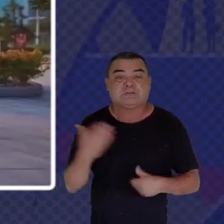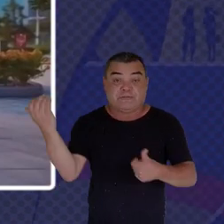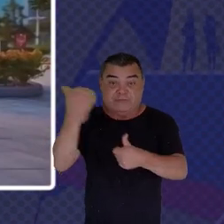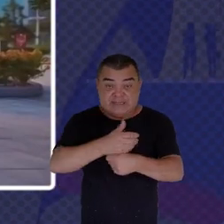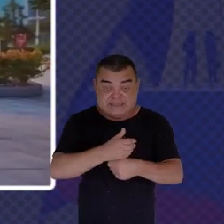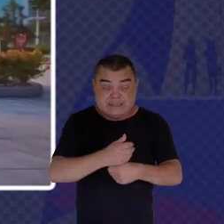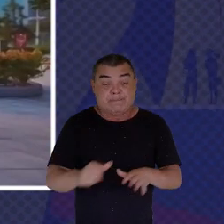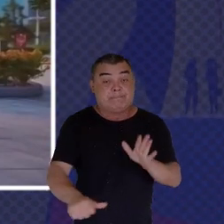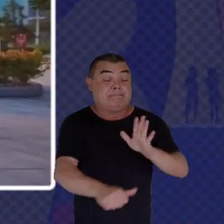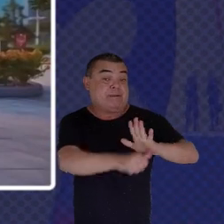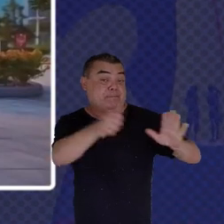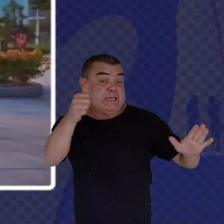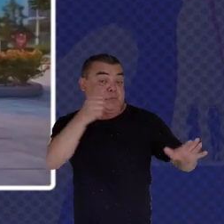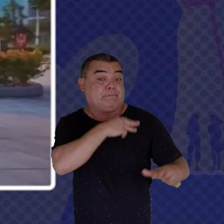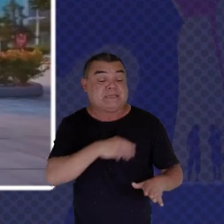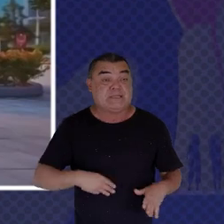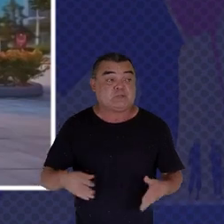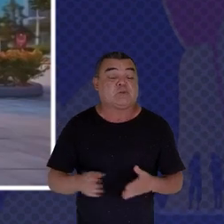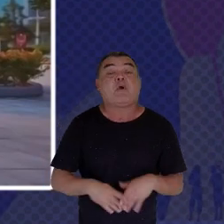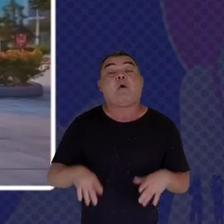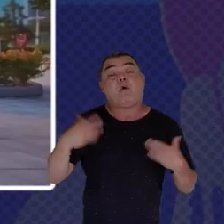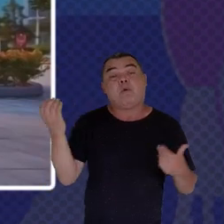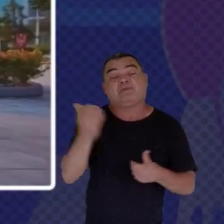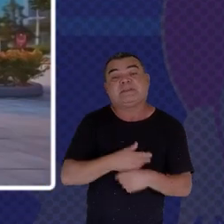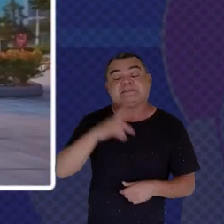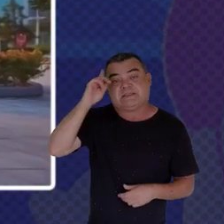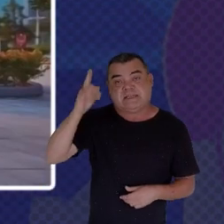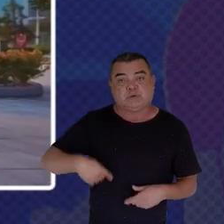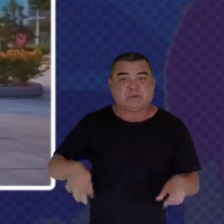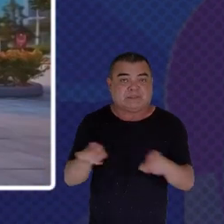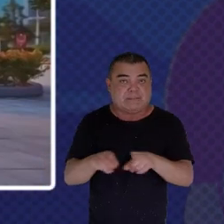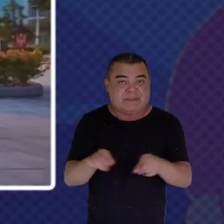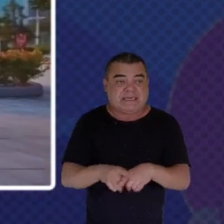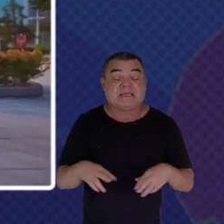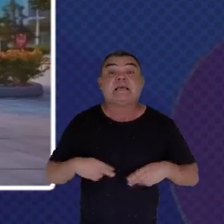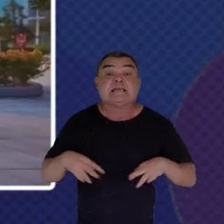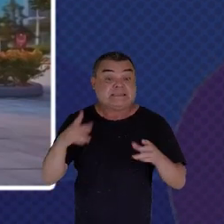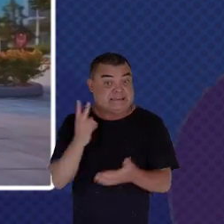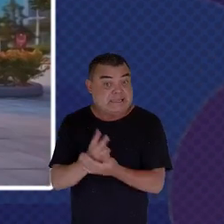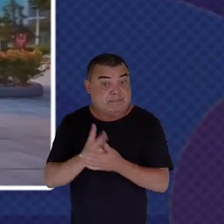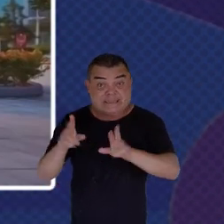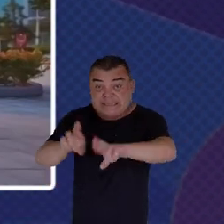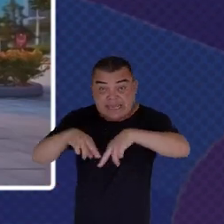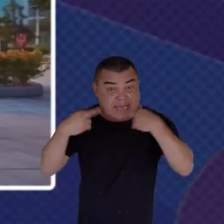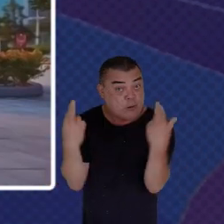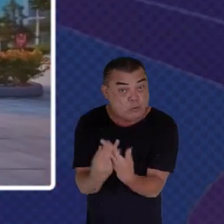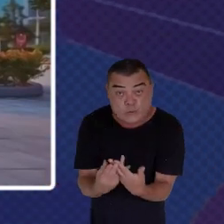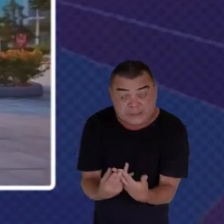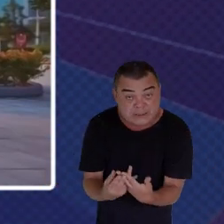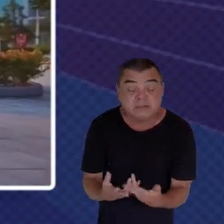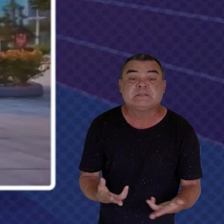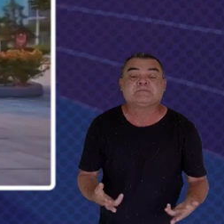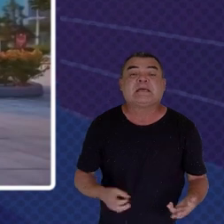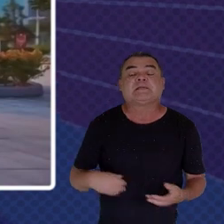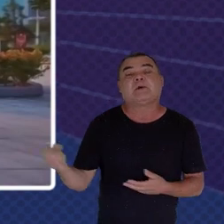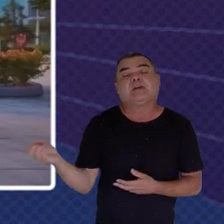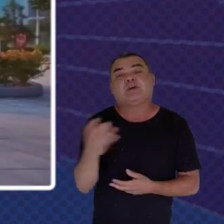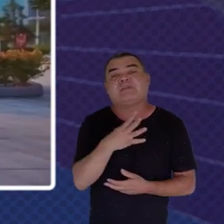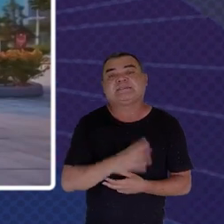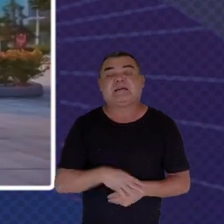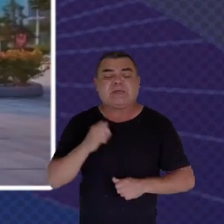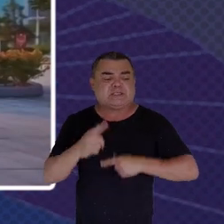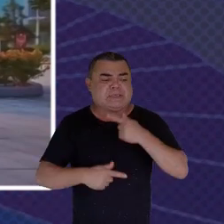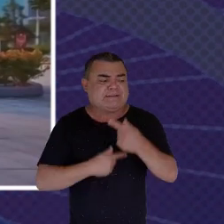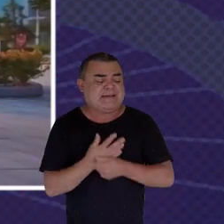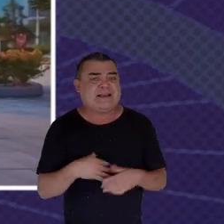We work with them At all of these levels And innovation And agility Are key components Of the curriculum Of this training At